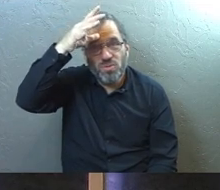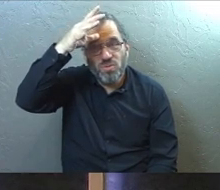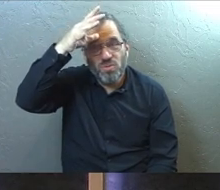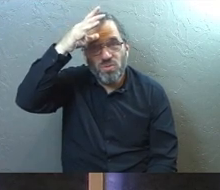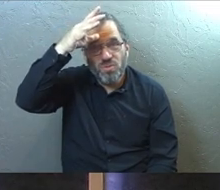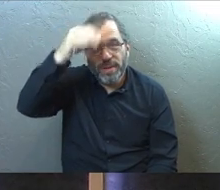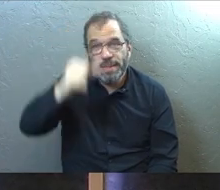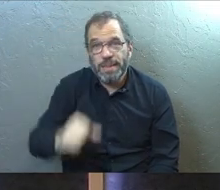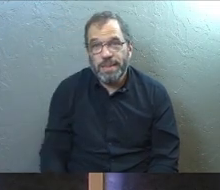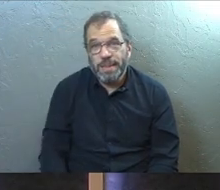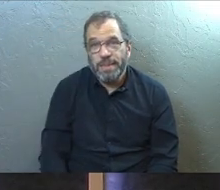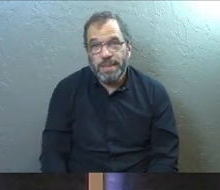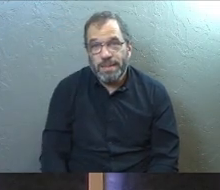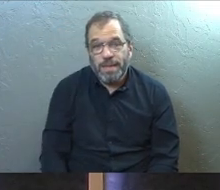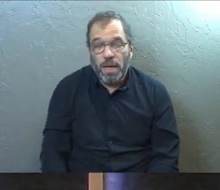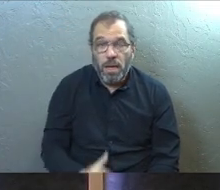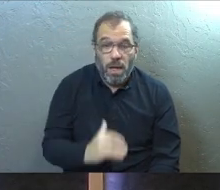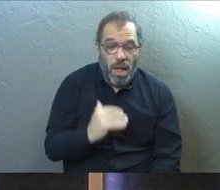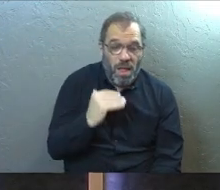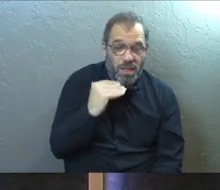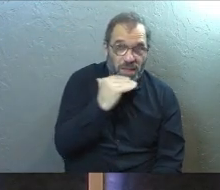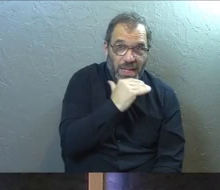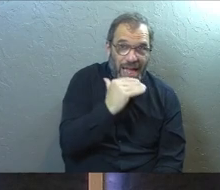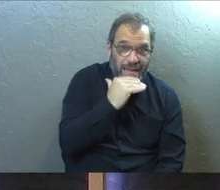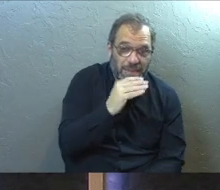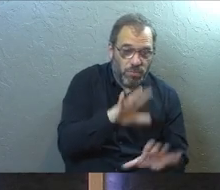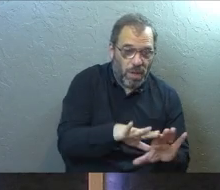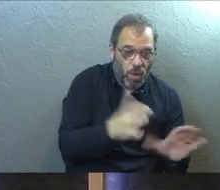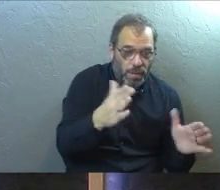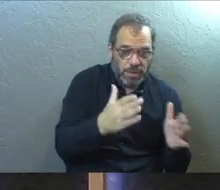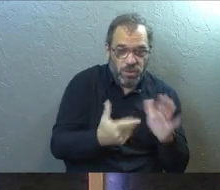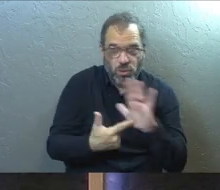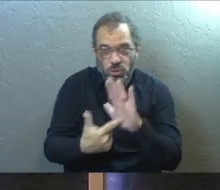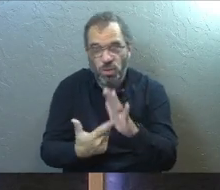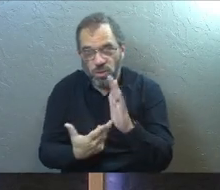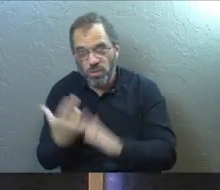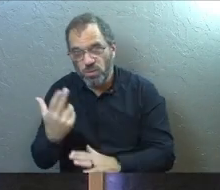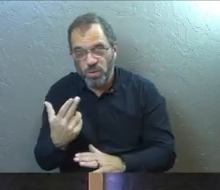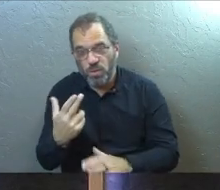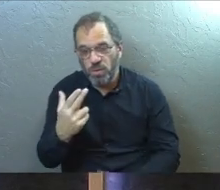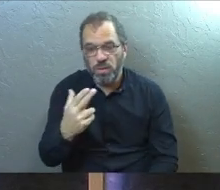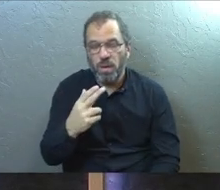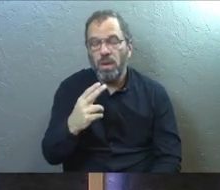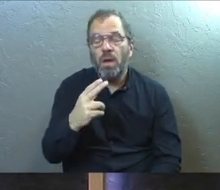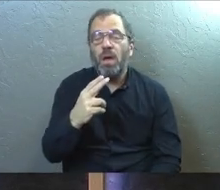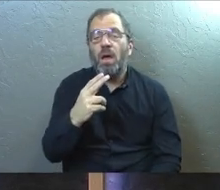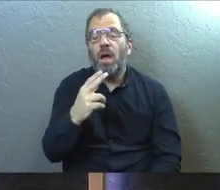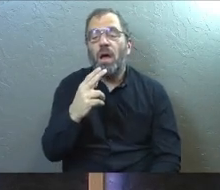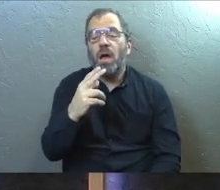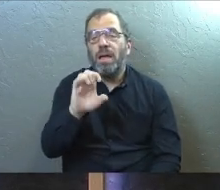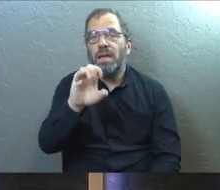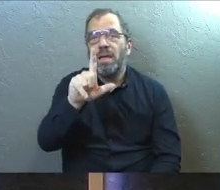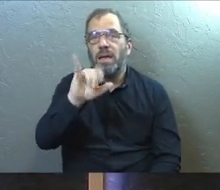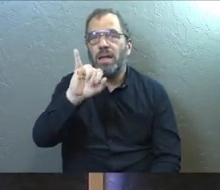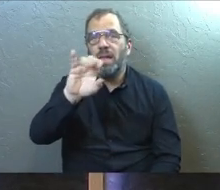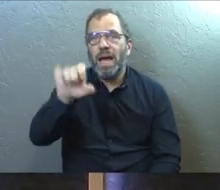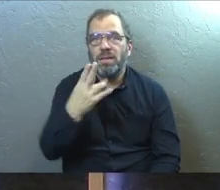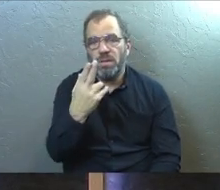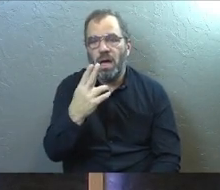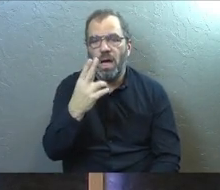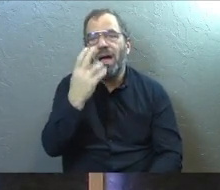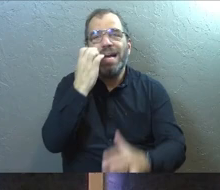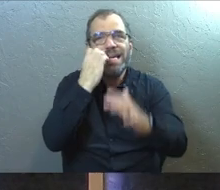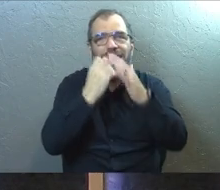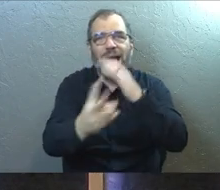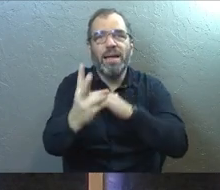Trying to speak some truth to the lies today. First Kings 19, four is Elijah. Elijah, by the way, who called